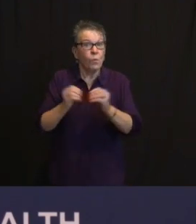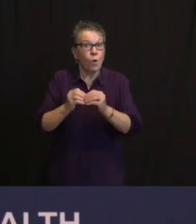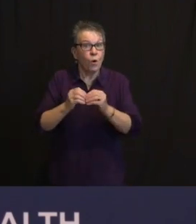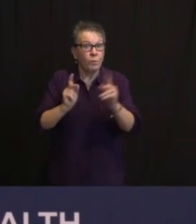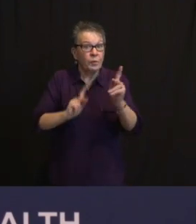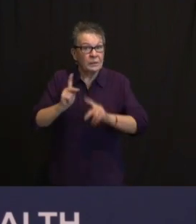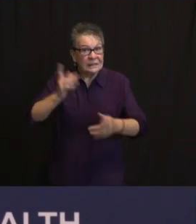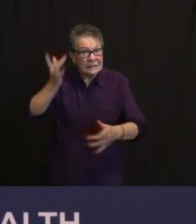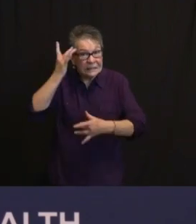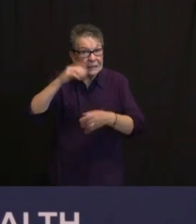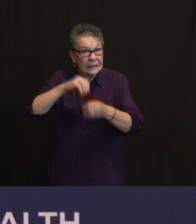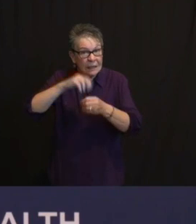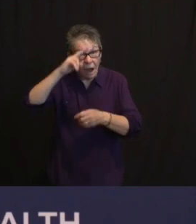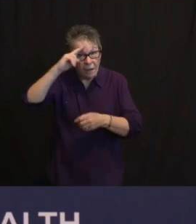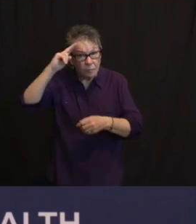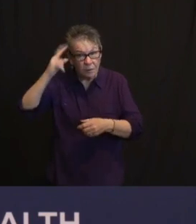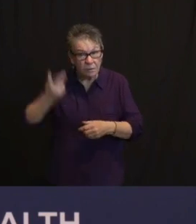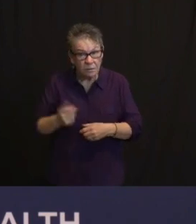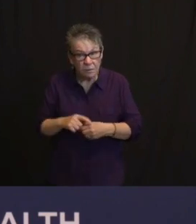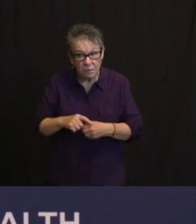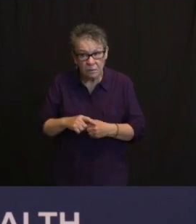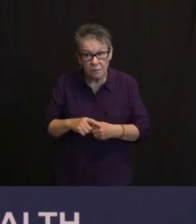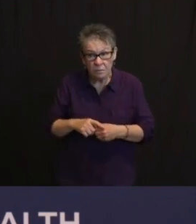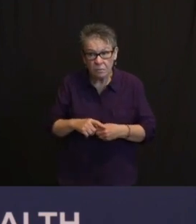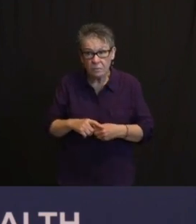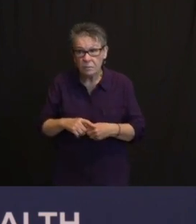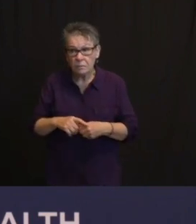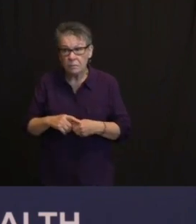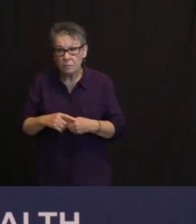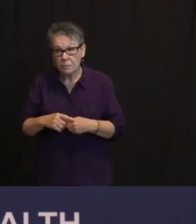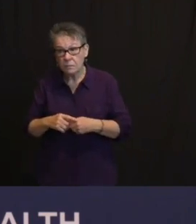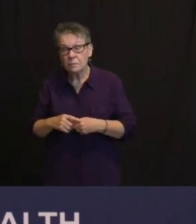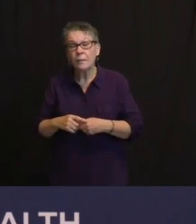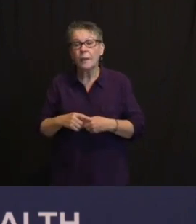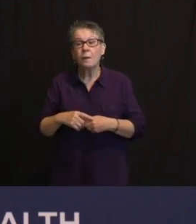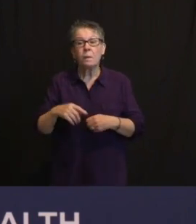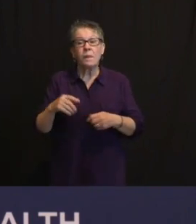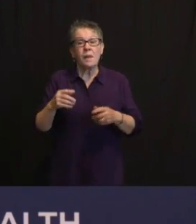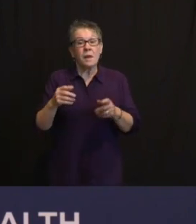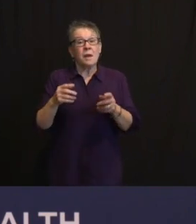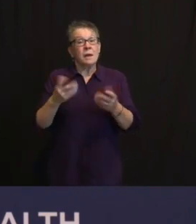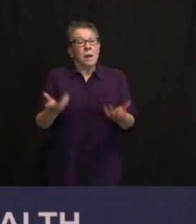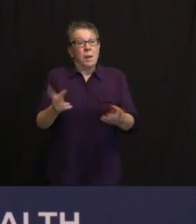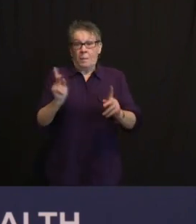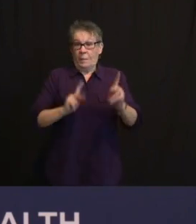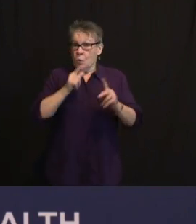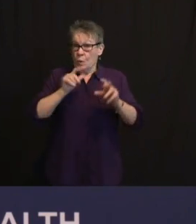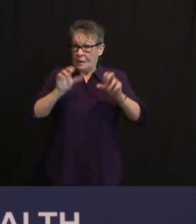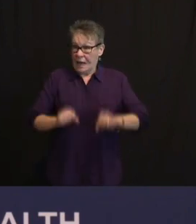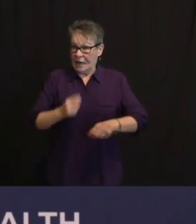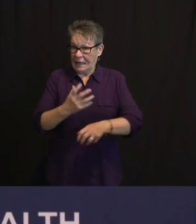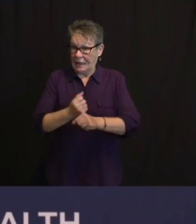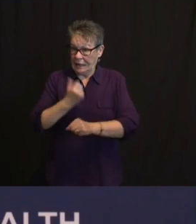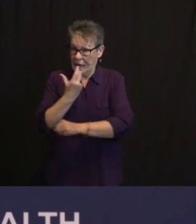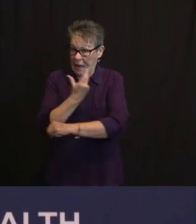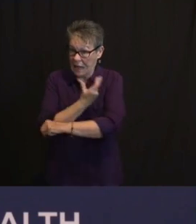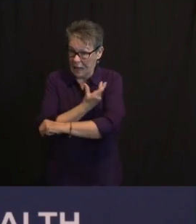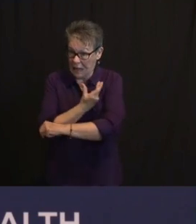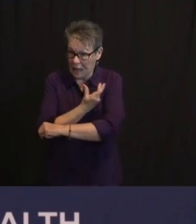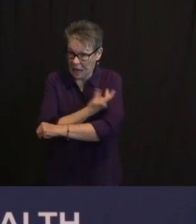LISTEN, THE FOLKS WHO ARE ELIGIBLE FOR A VACCINE AND I HEAR BOTH SIDES OF THIS, BY THE WAY,